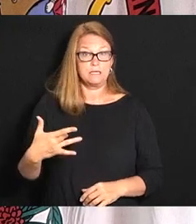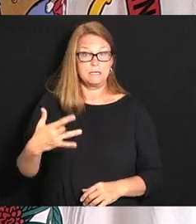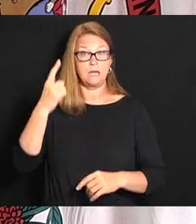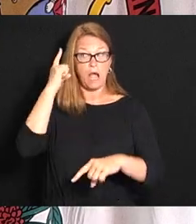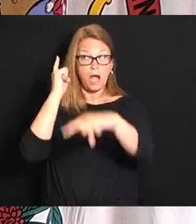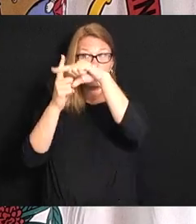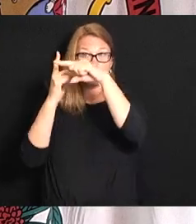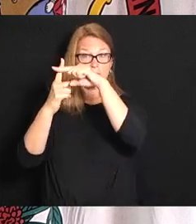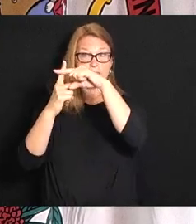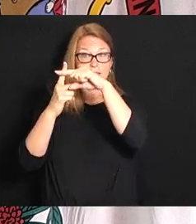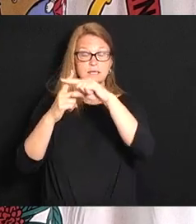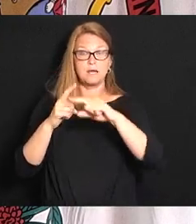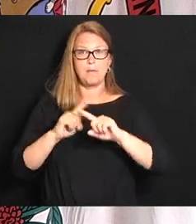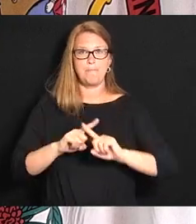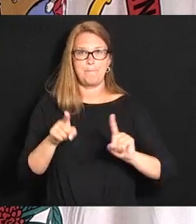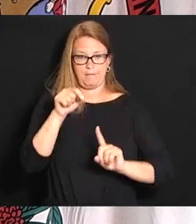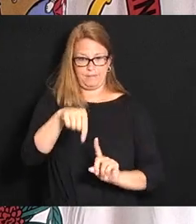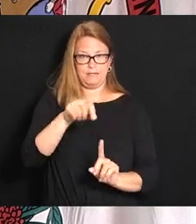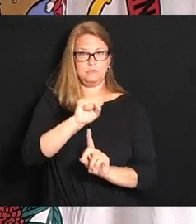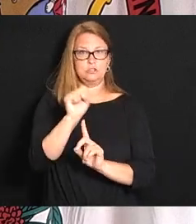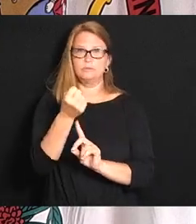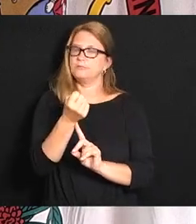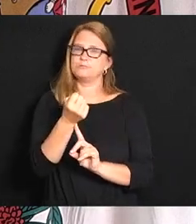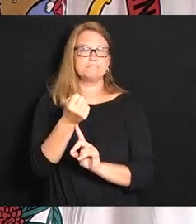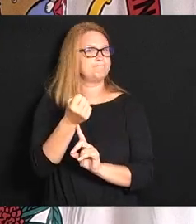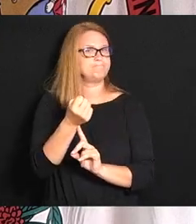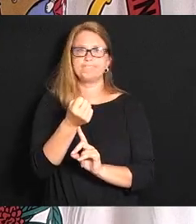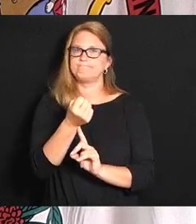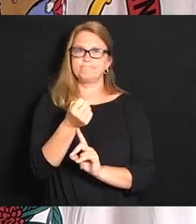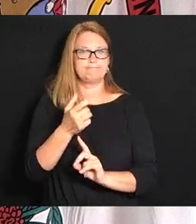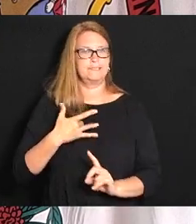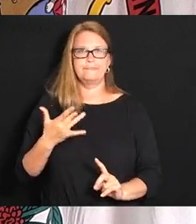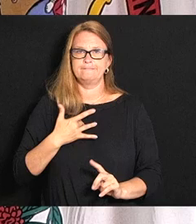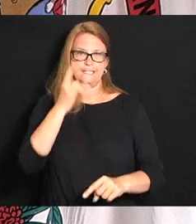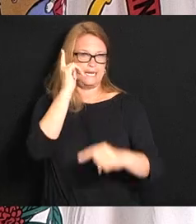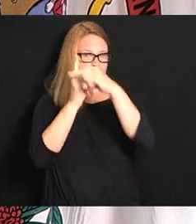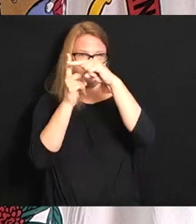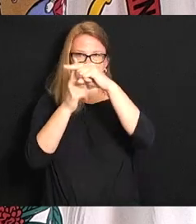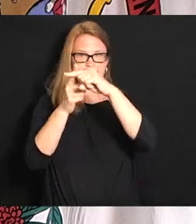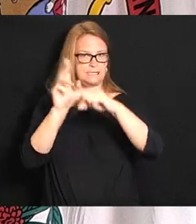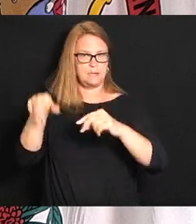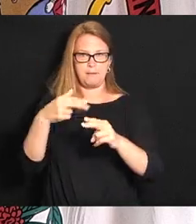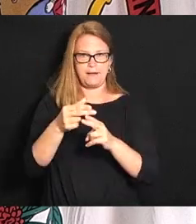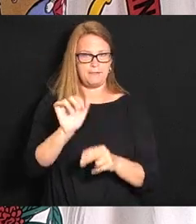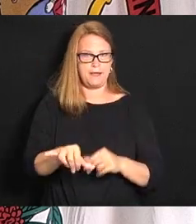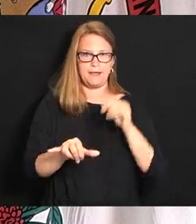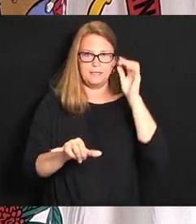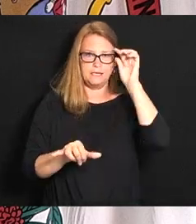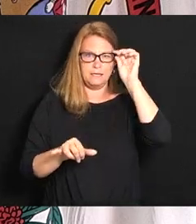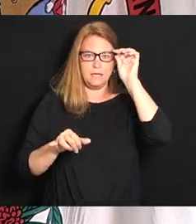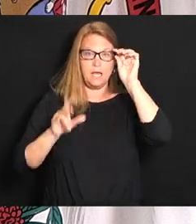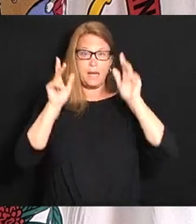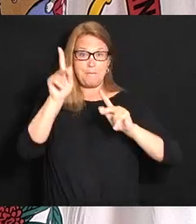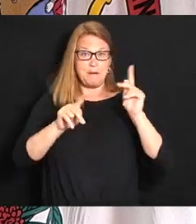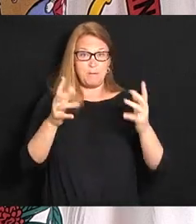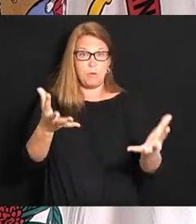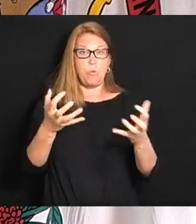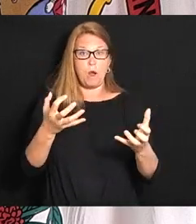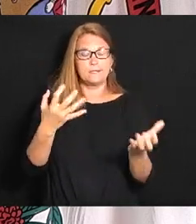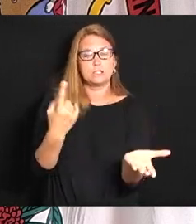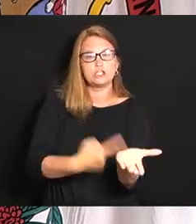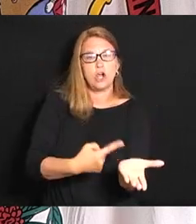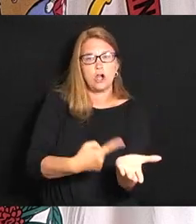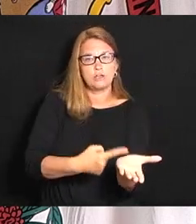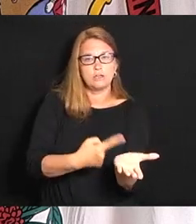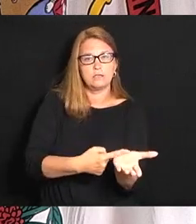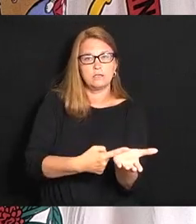but in this situation I'm not optimistic all we're going to do is just talk and have a bunch of rhetoric and